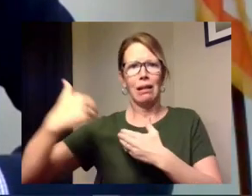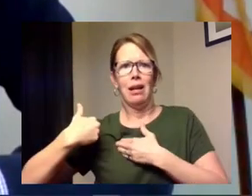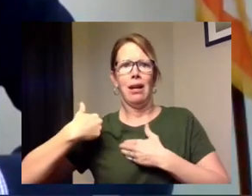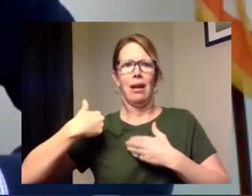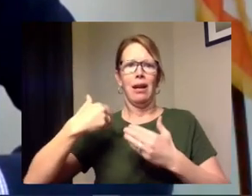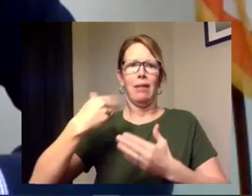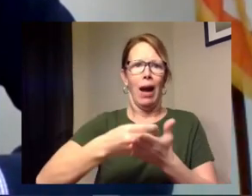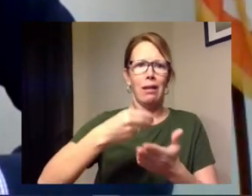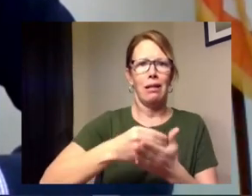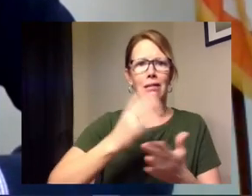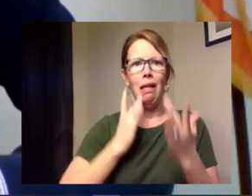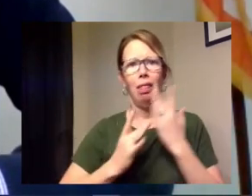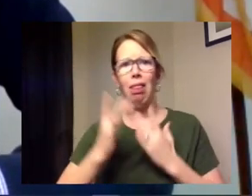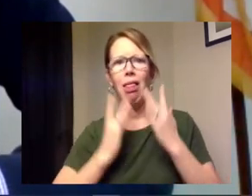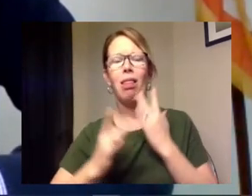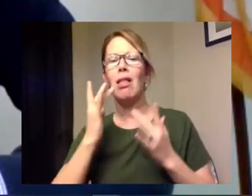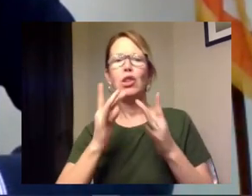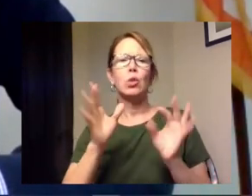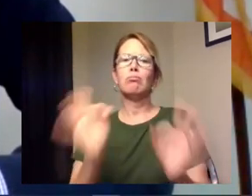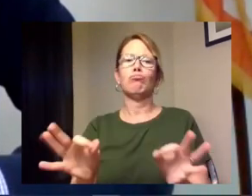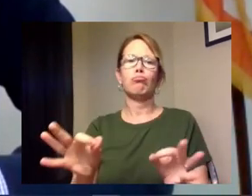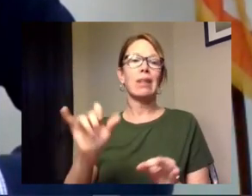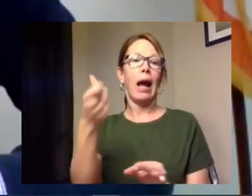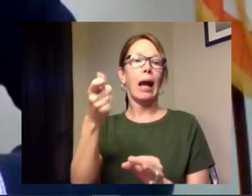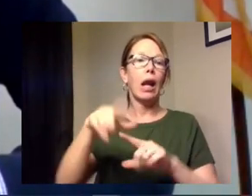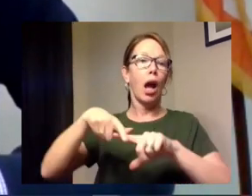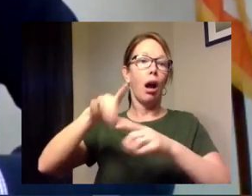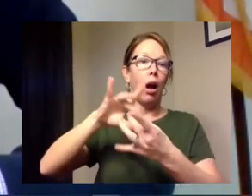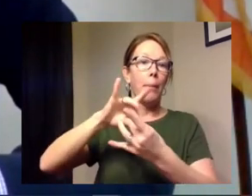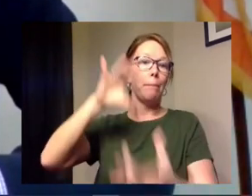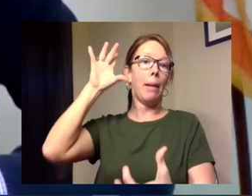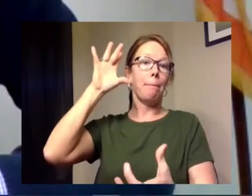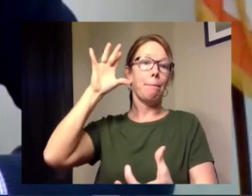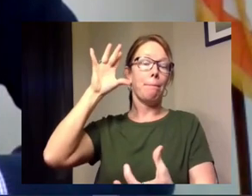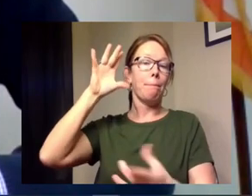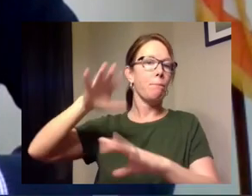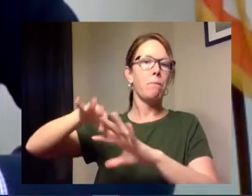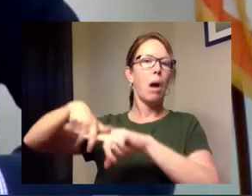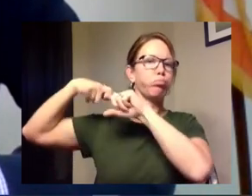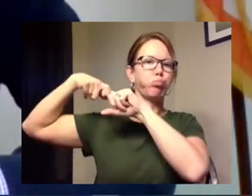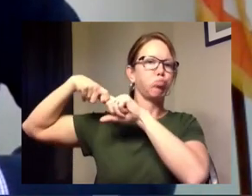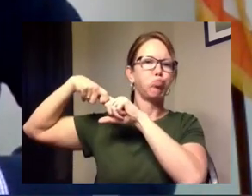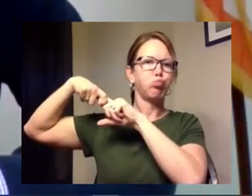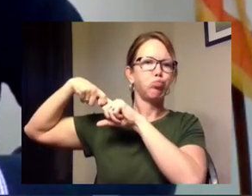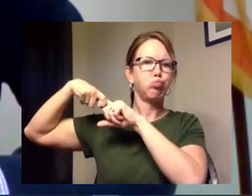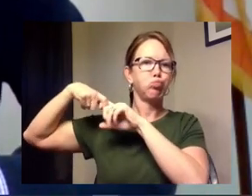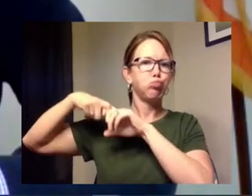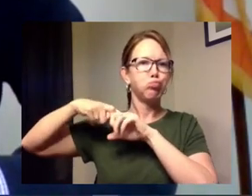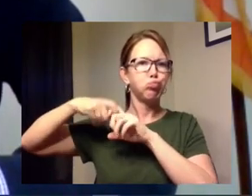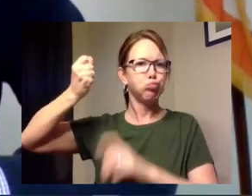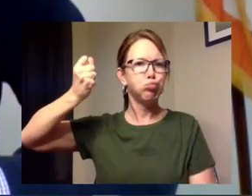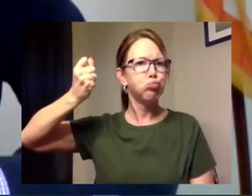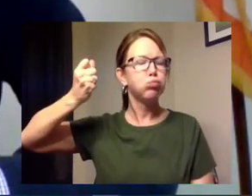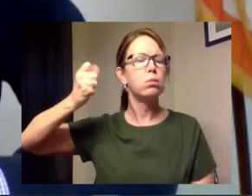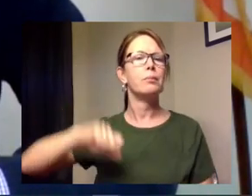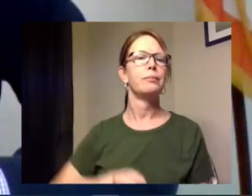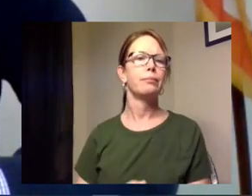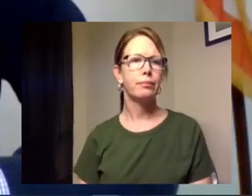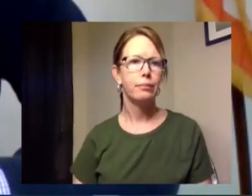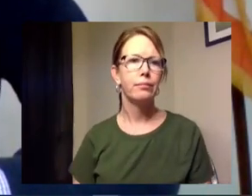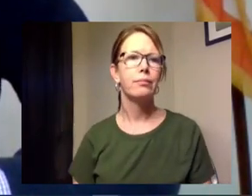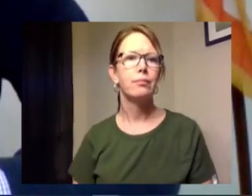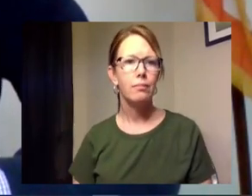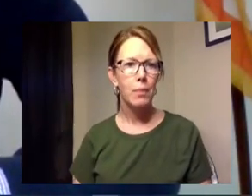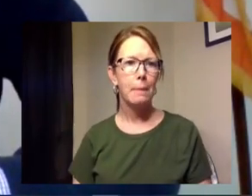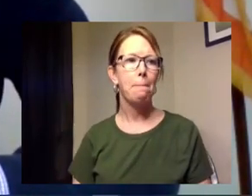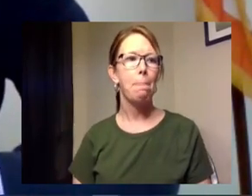crisis so we did that decision early on suspended disconnect uh activities we're